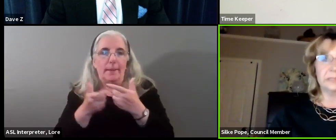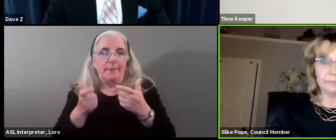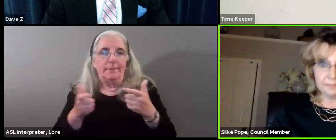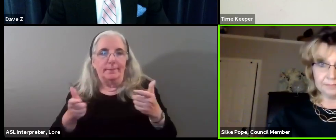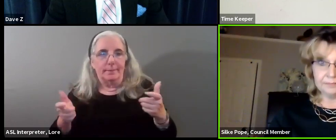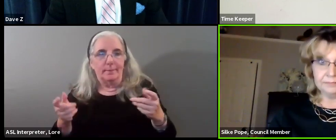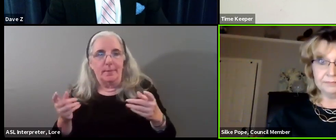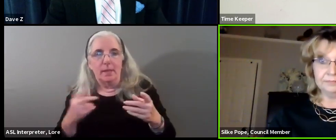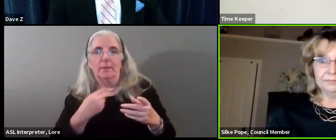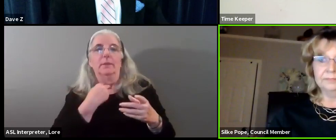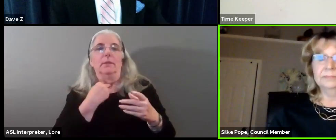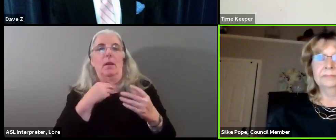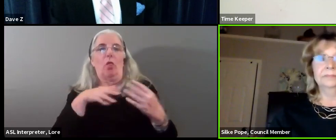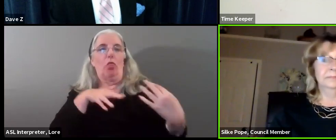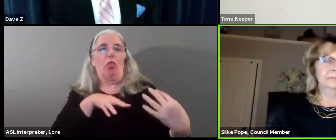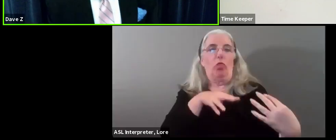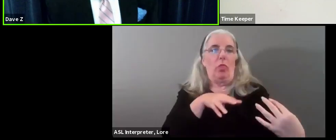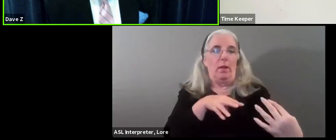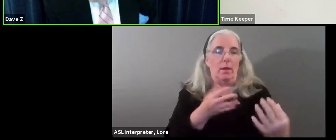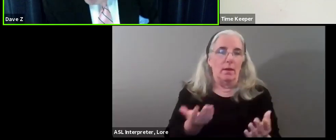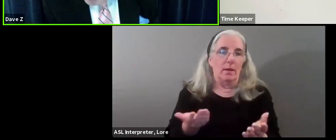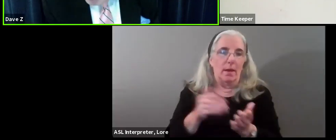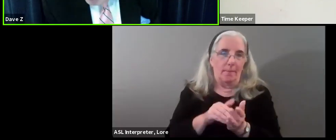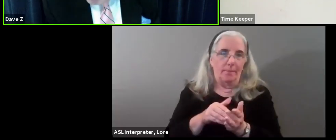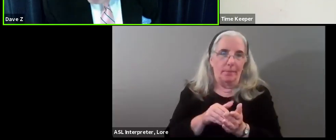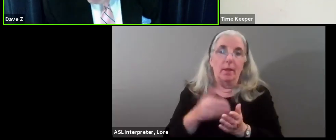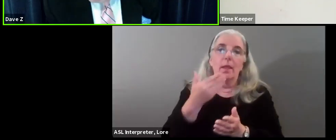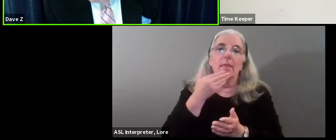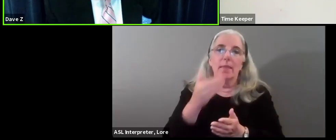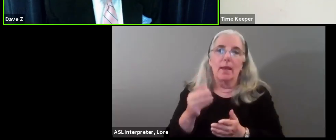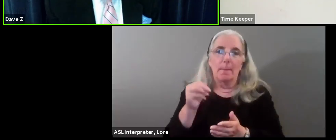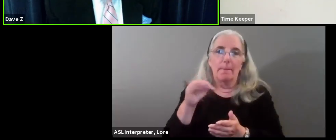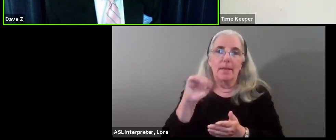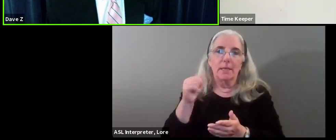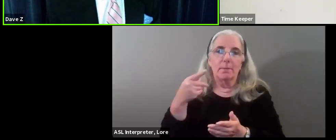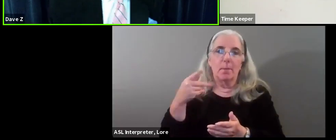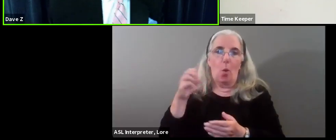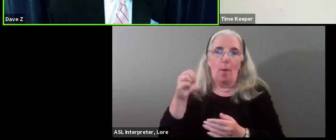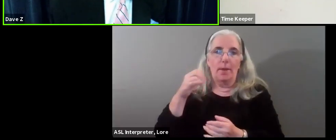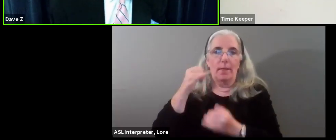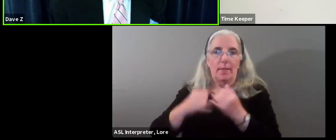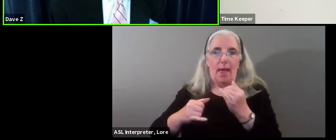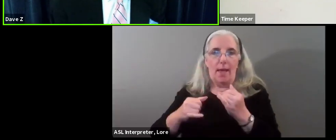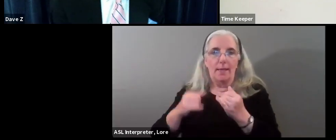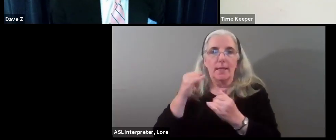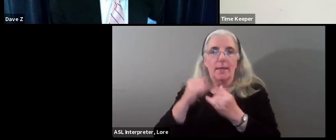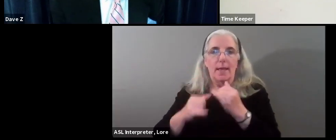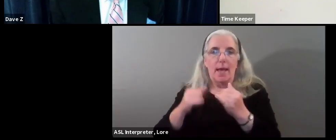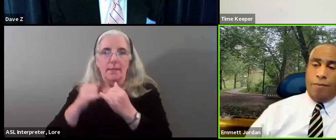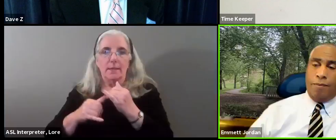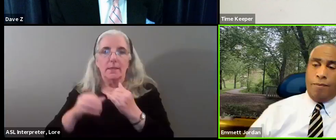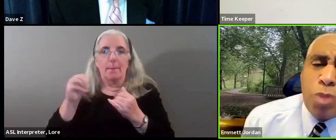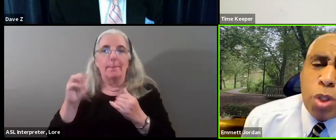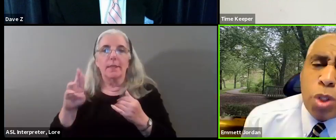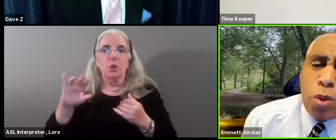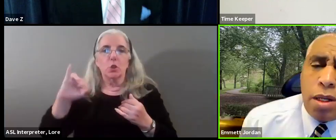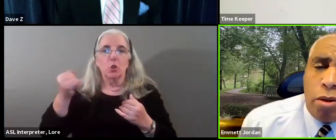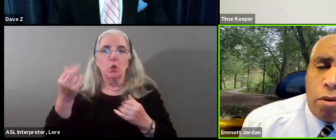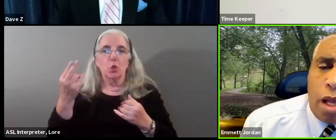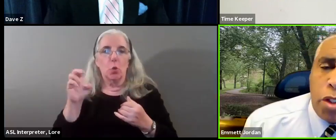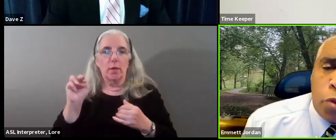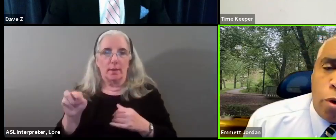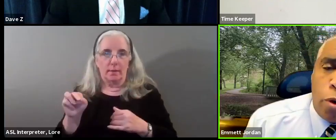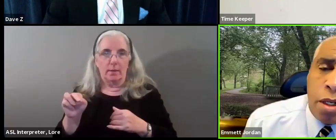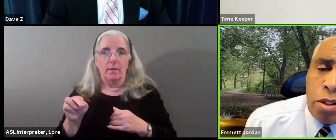we started. Thank you, Ms. Pope. Mr. Jordan, the last word. Thank you. Thank you. Lots